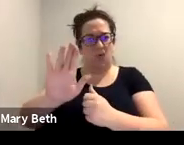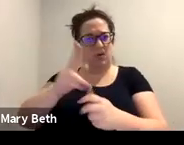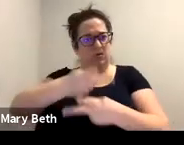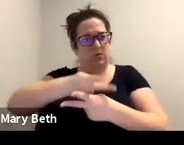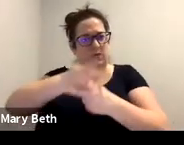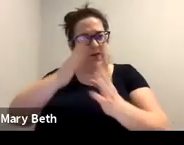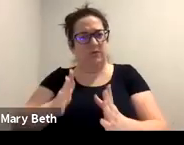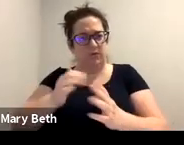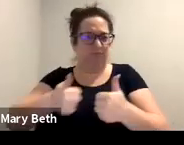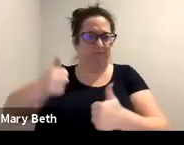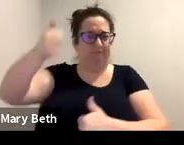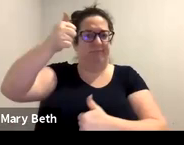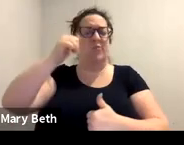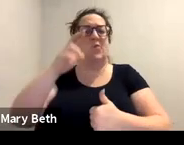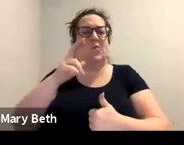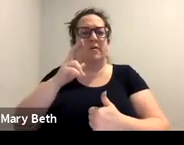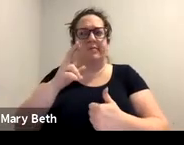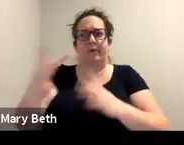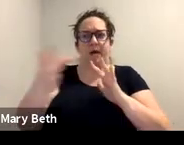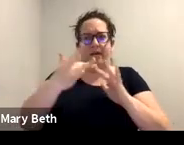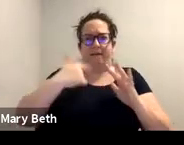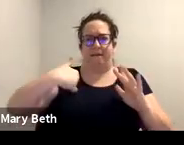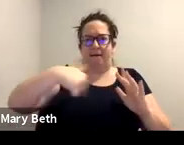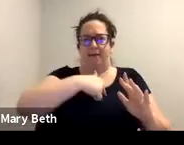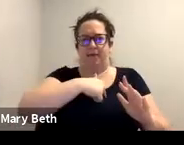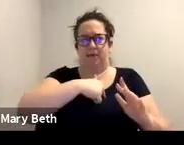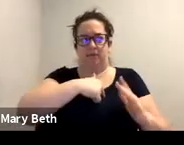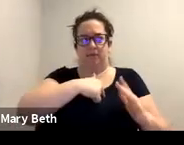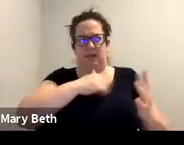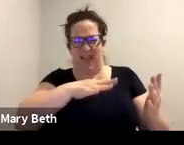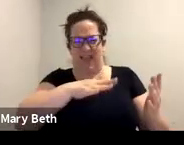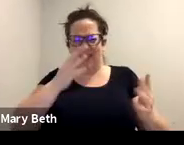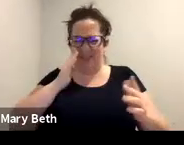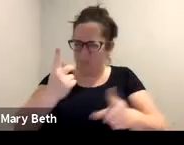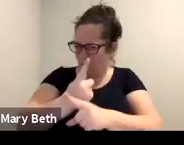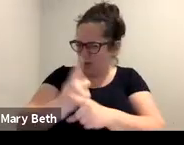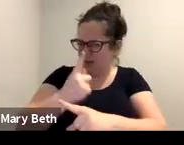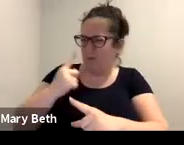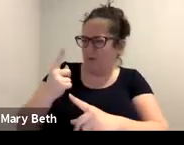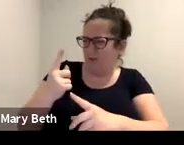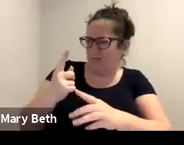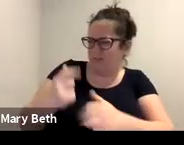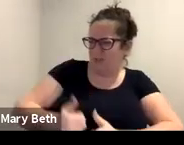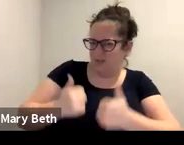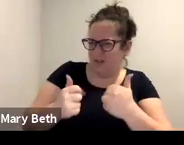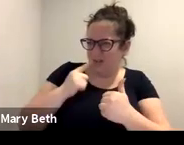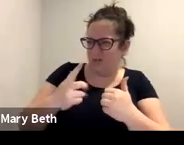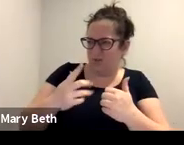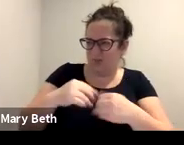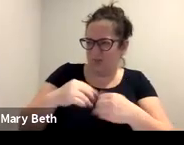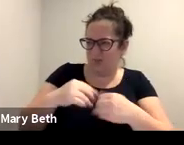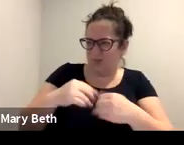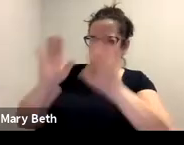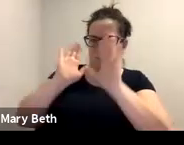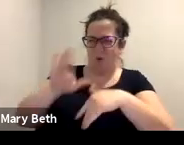if it's appropriate for the survivor to sign over all their confidential information or if there are ways to limit it. So for